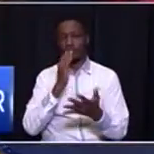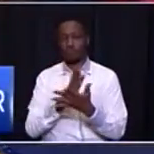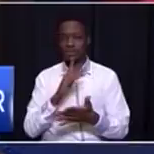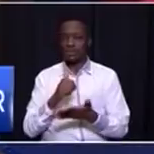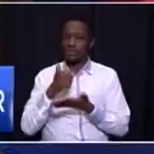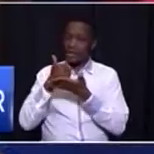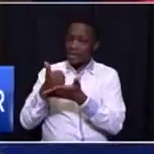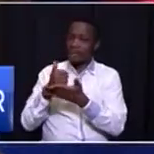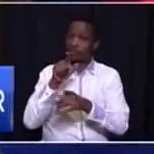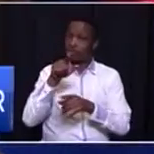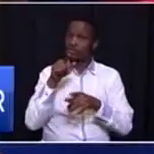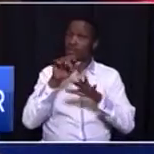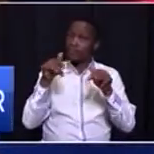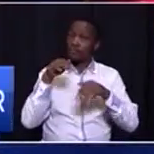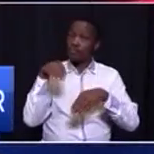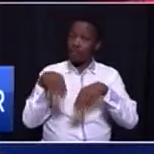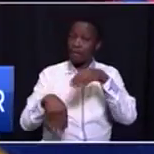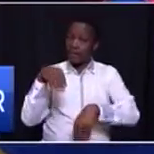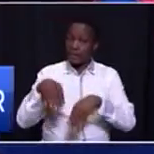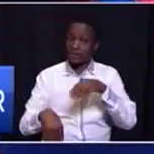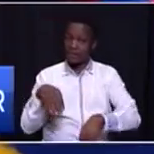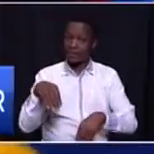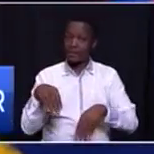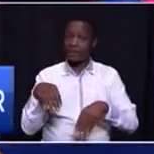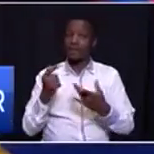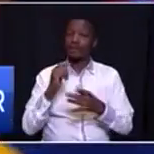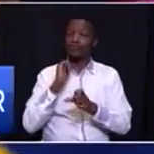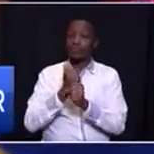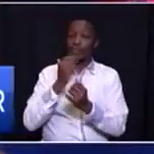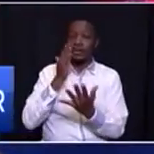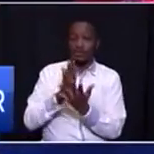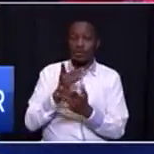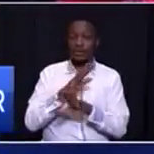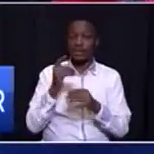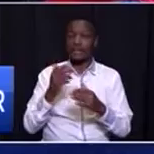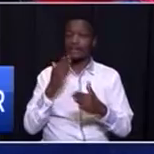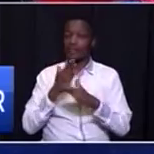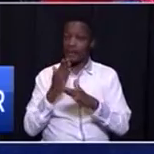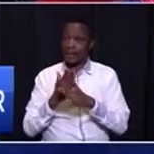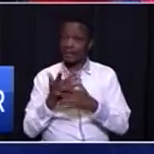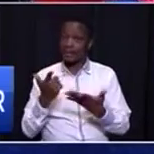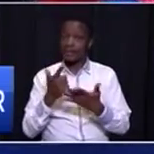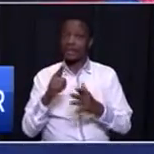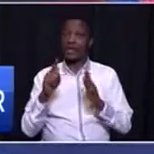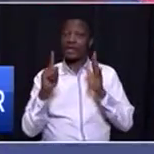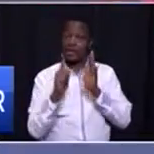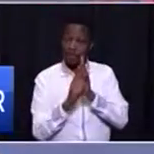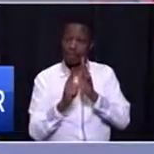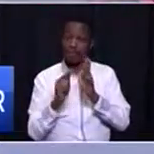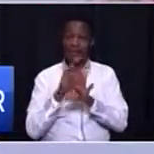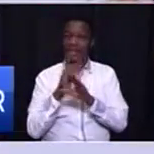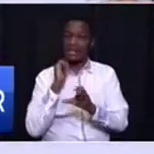artisanal miners to ply their trade in a lawful manner that doesn't pose a threat